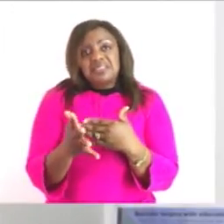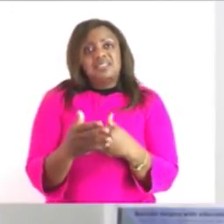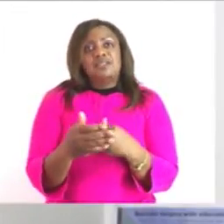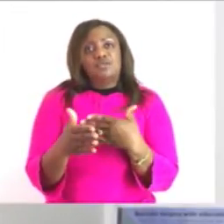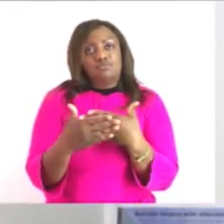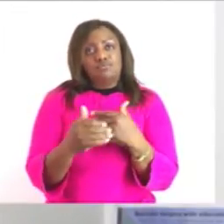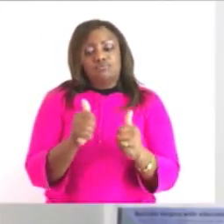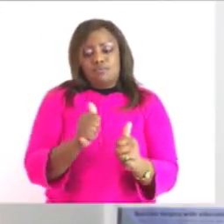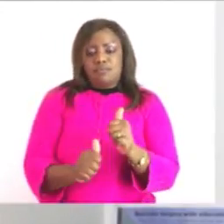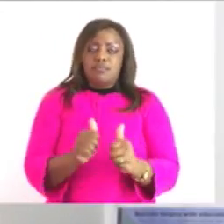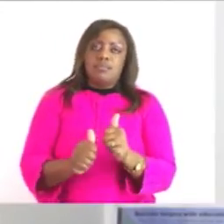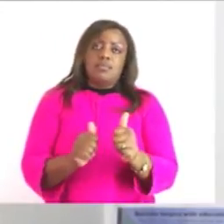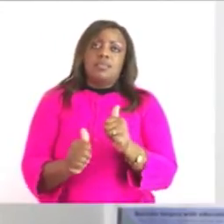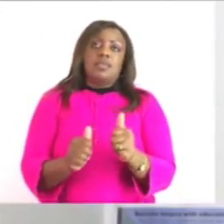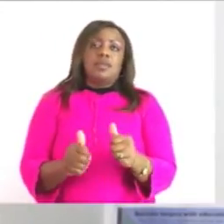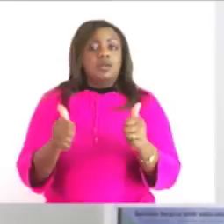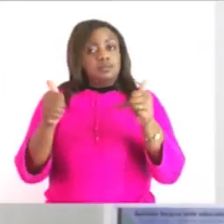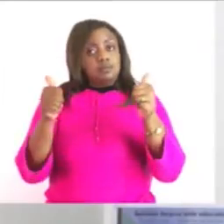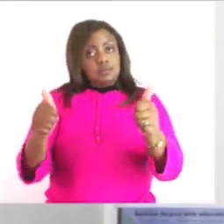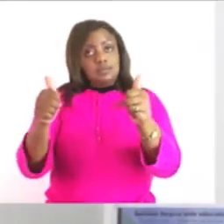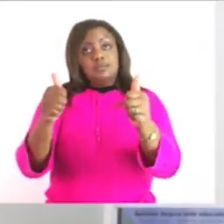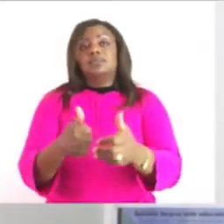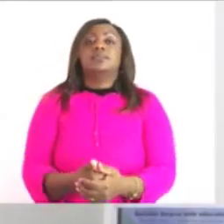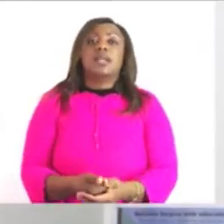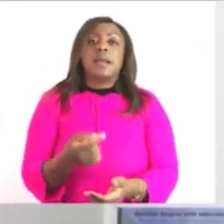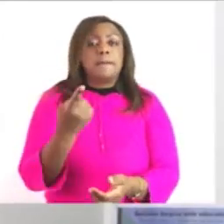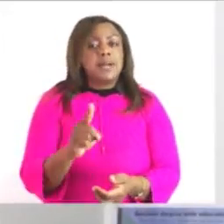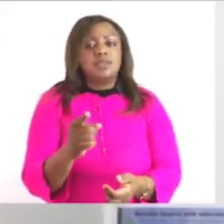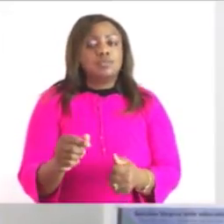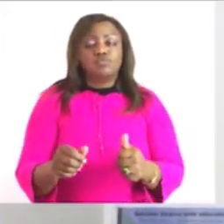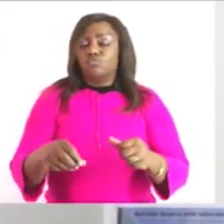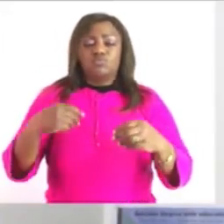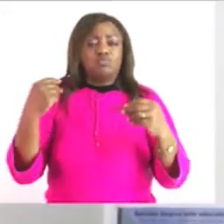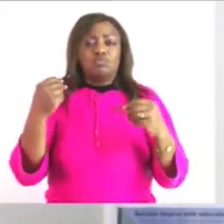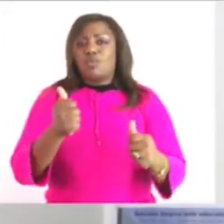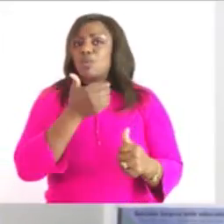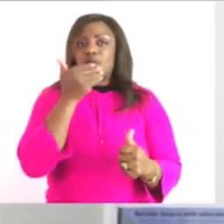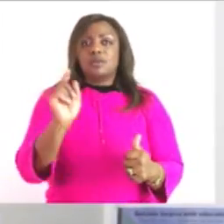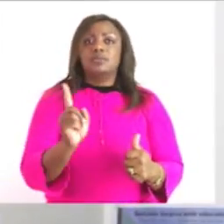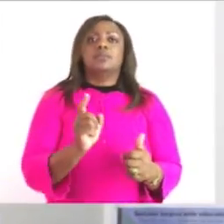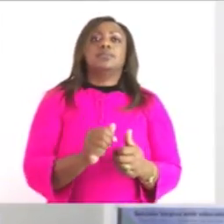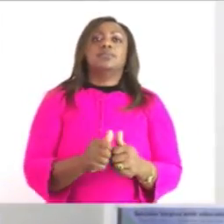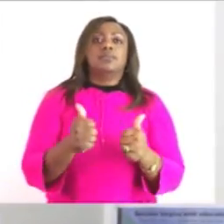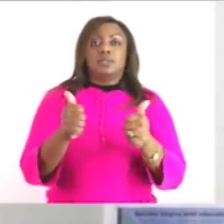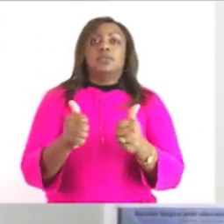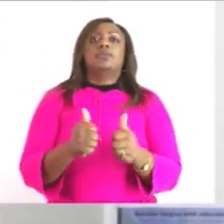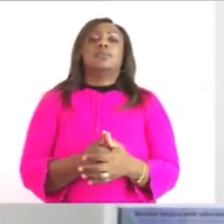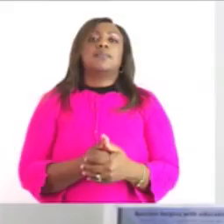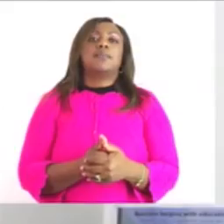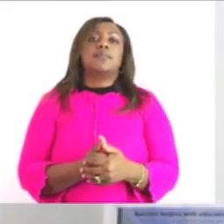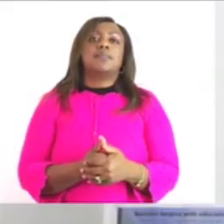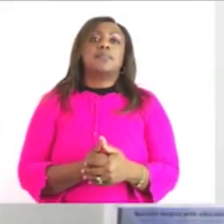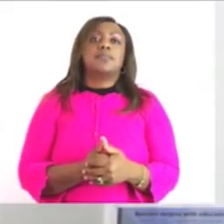was good but not excellent so the comment so the comment i'll say my